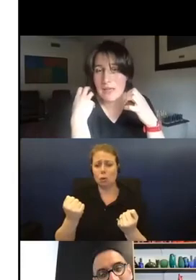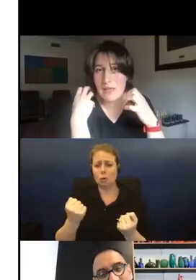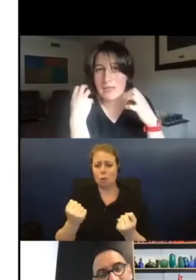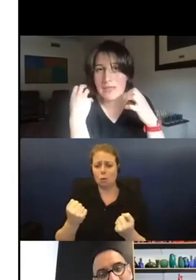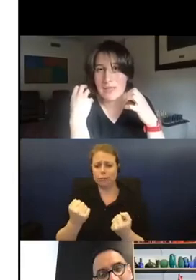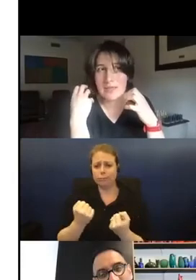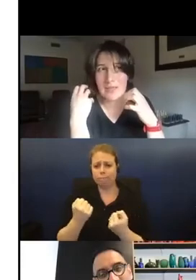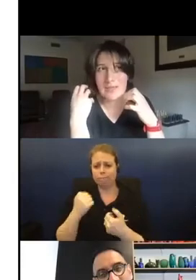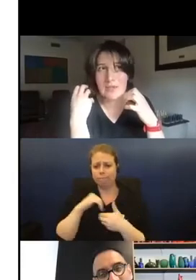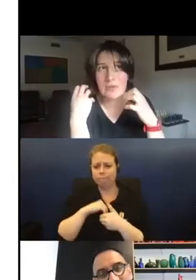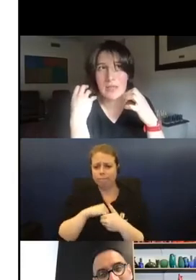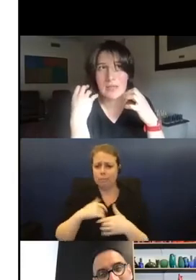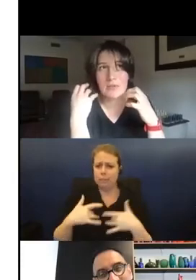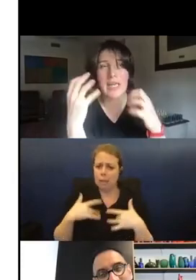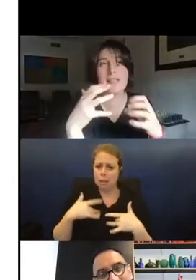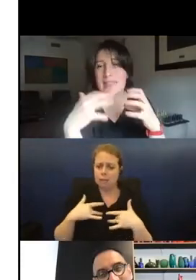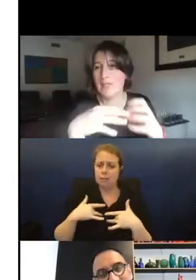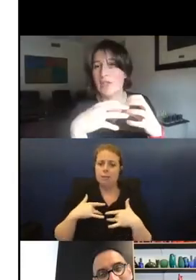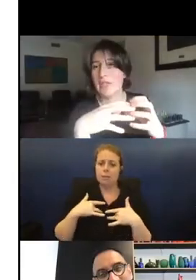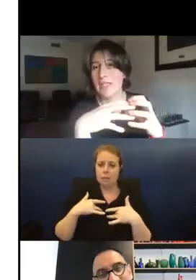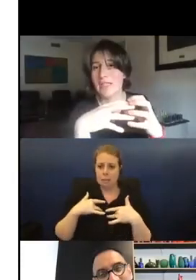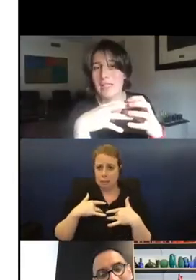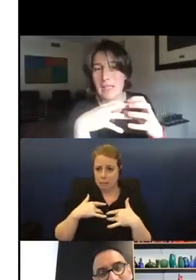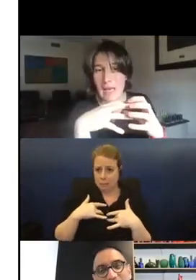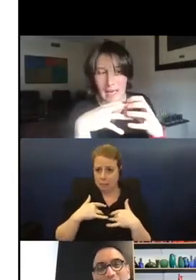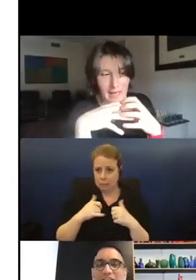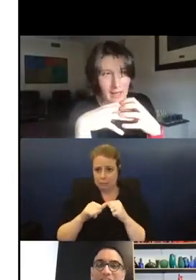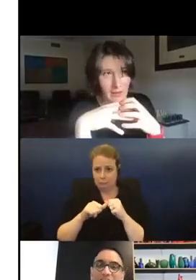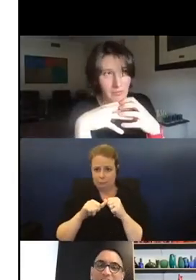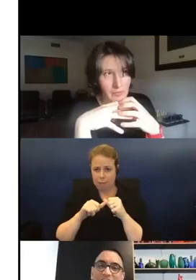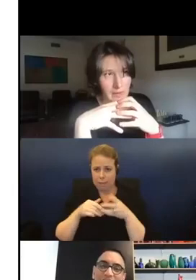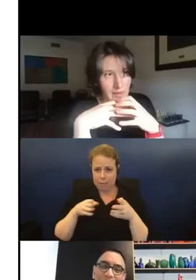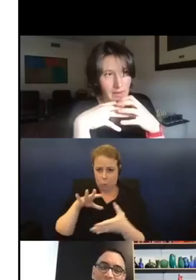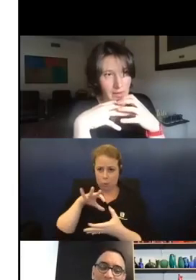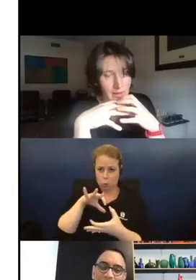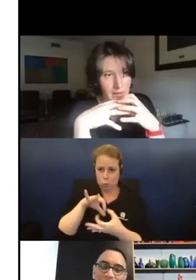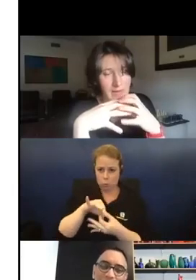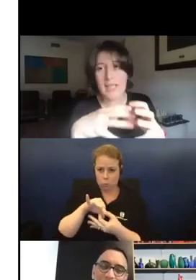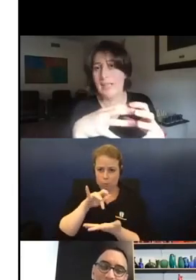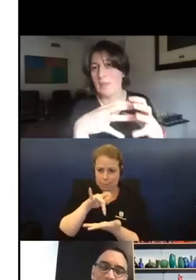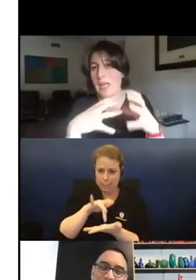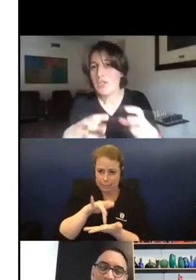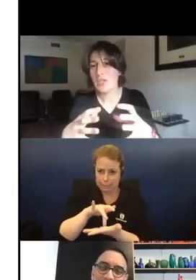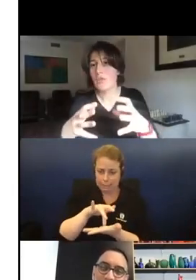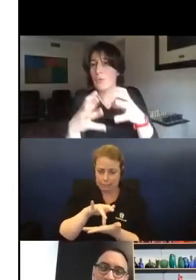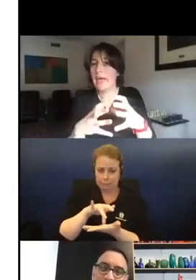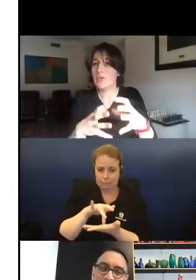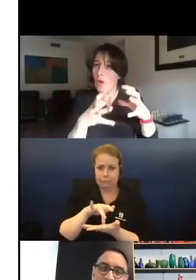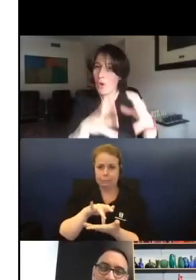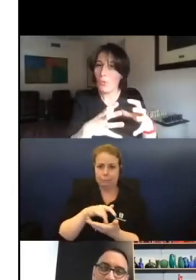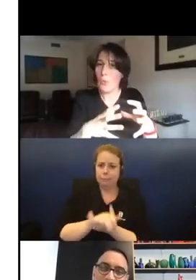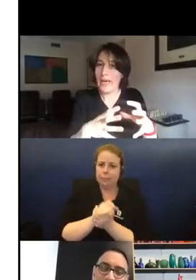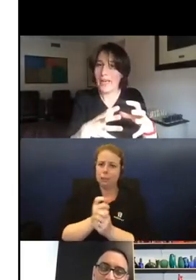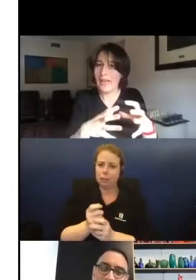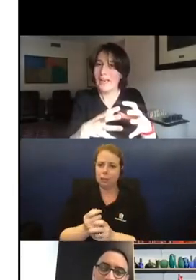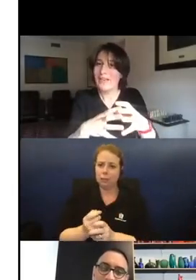I just, it's a great centering thing and the pleasure of going back to